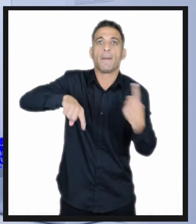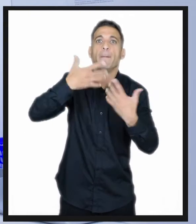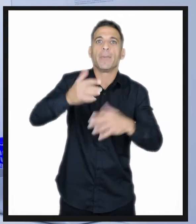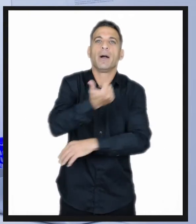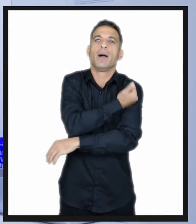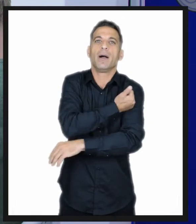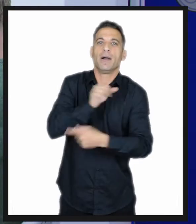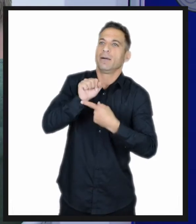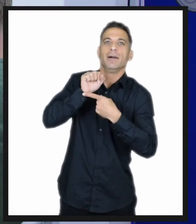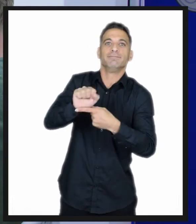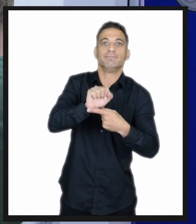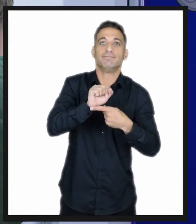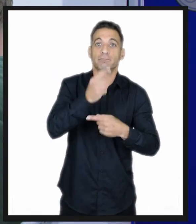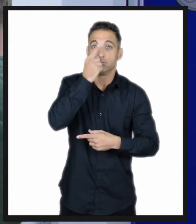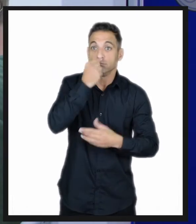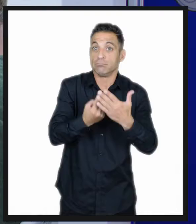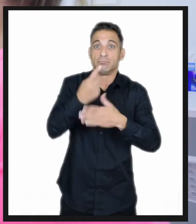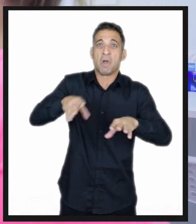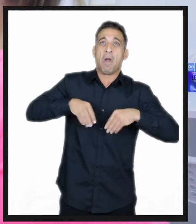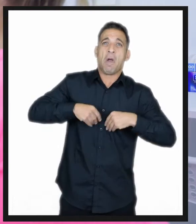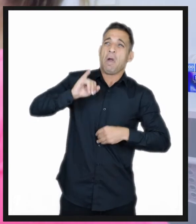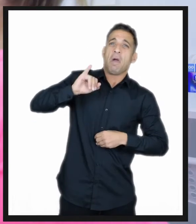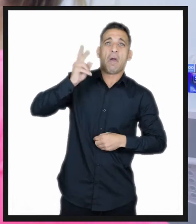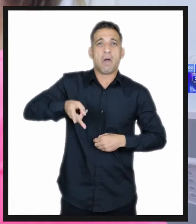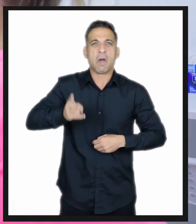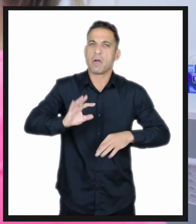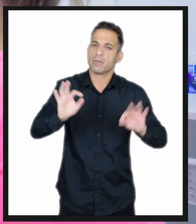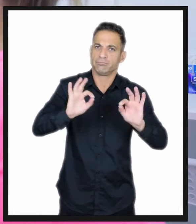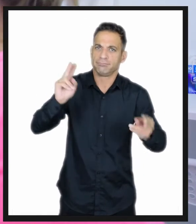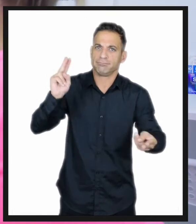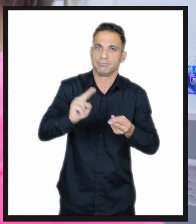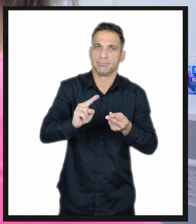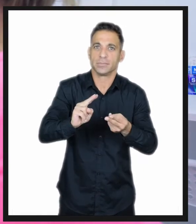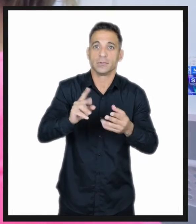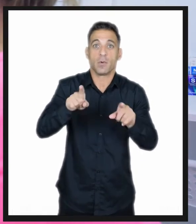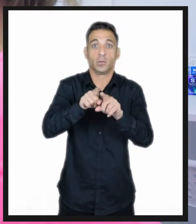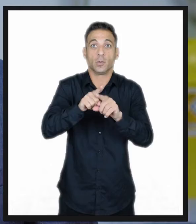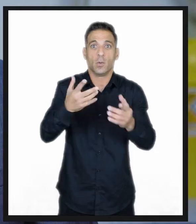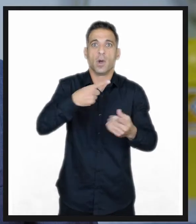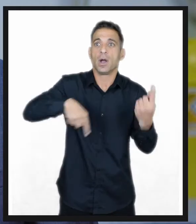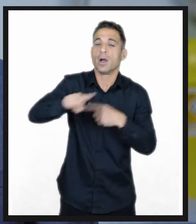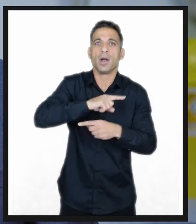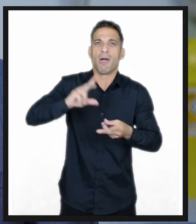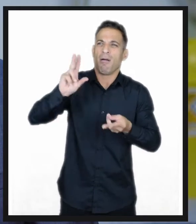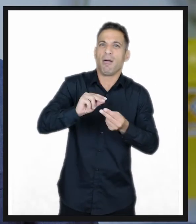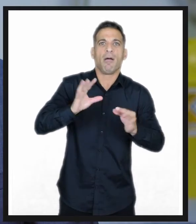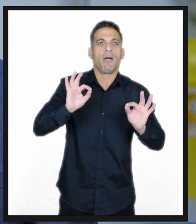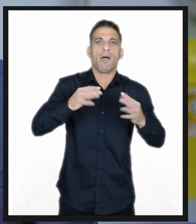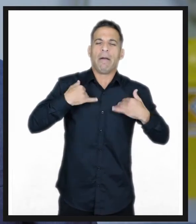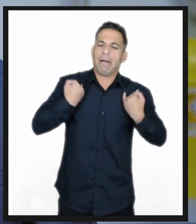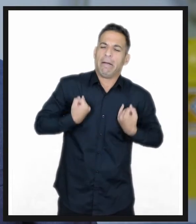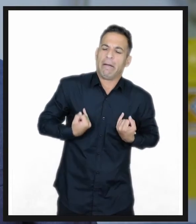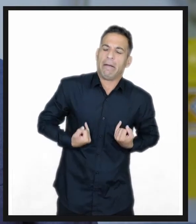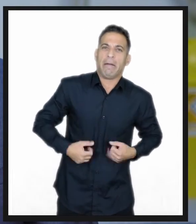coronavirus are far less likely to become infected by coronavirus again and also they are much less likely to become severely